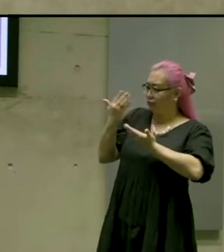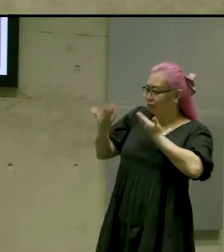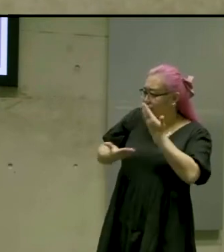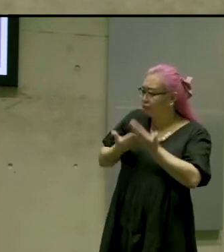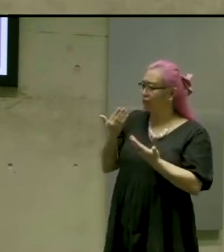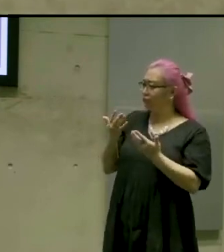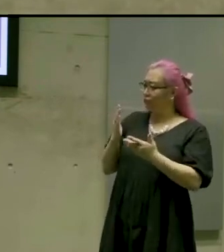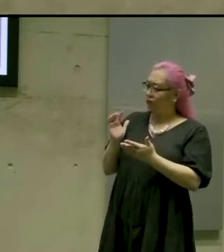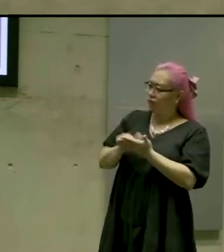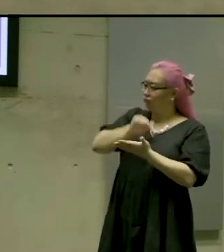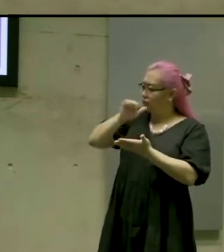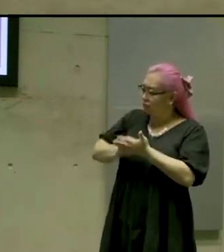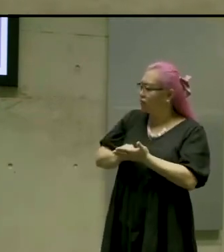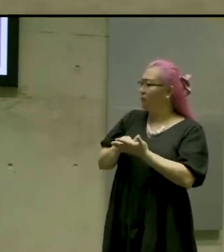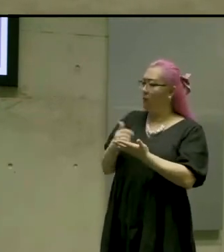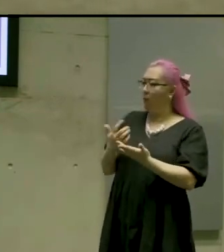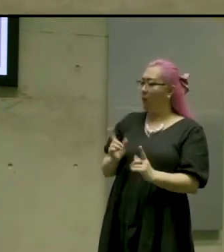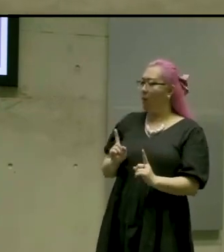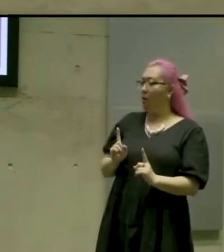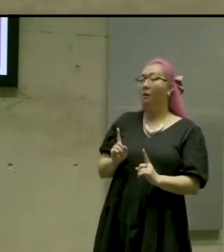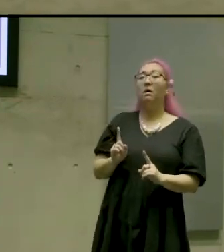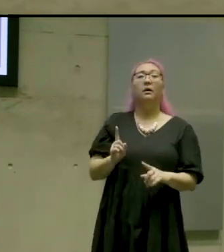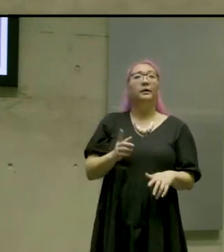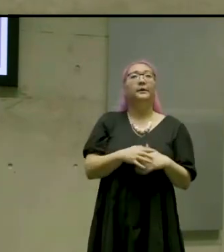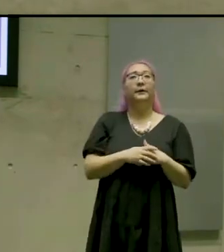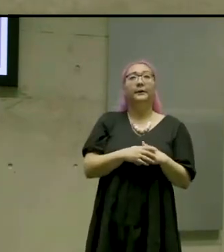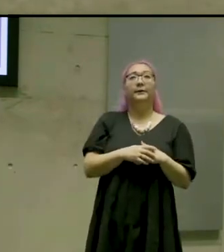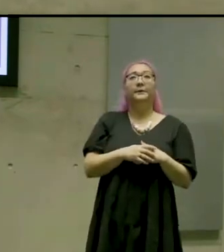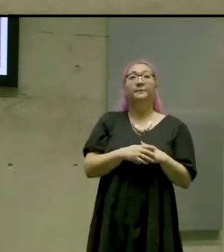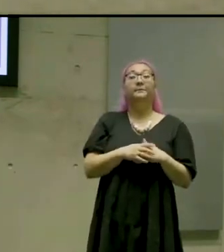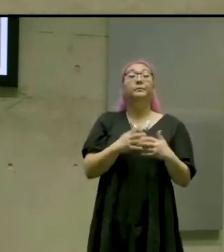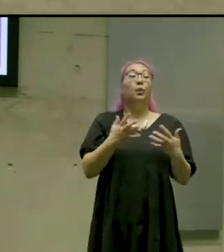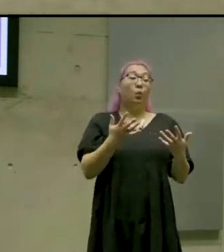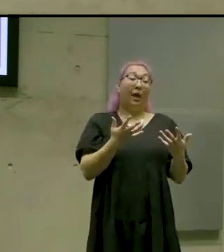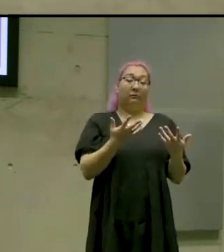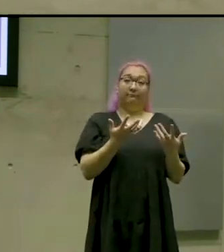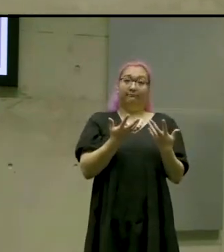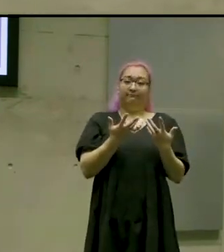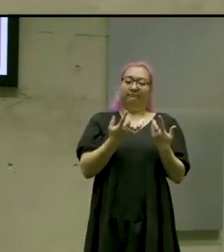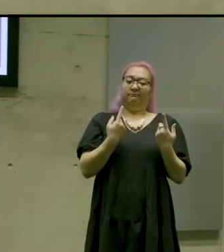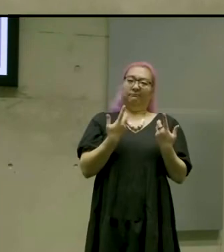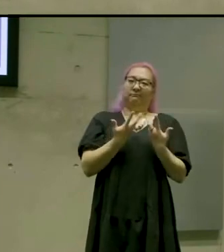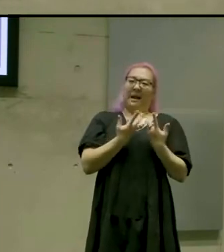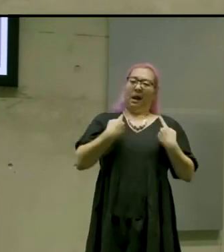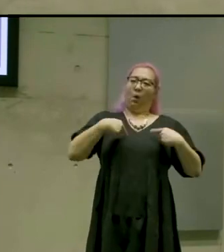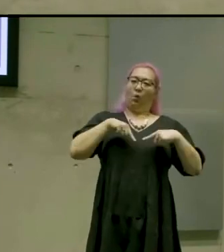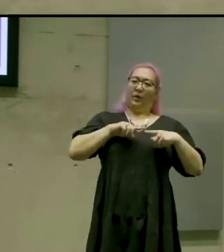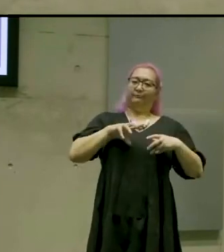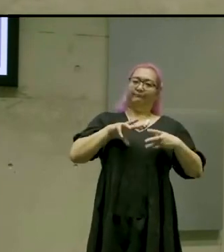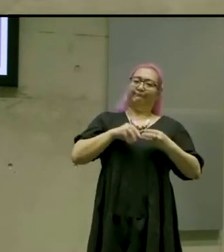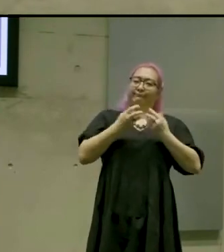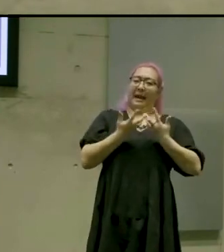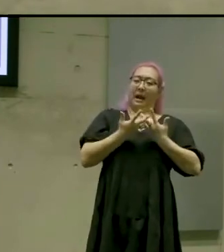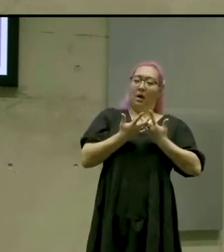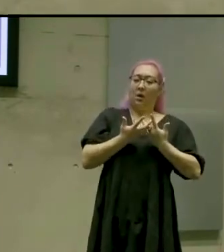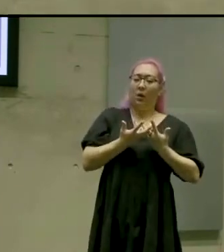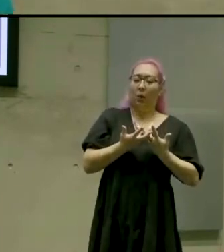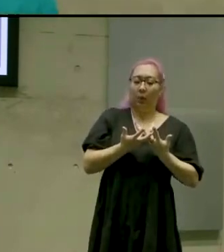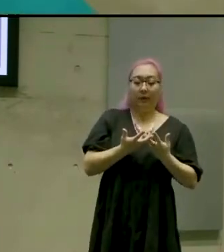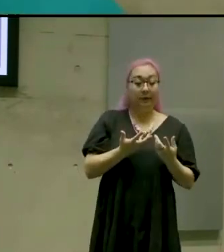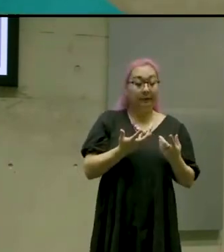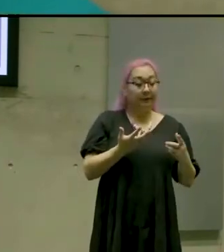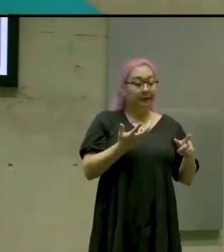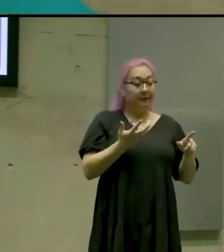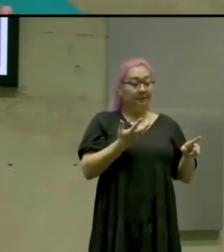because it's got a quite a style audio description. So the way that we did it was so we wrote